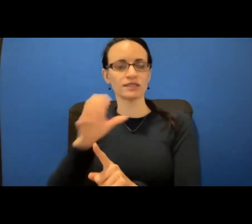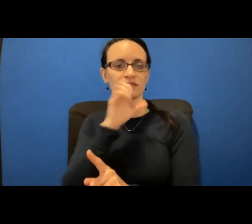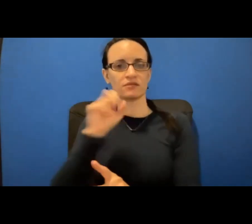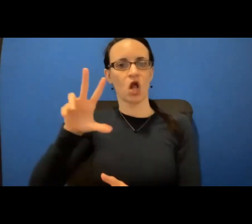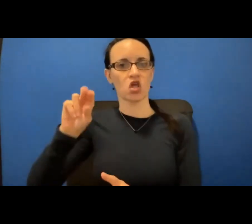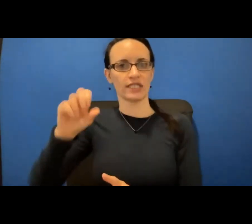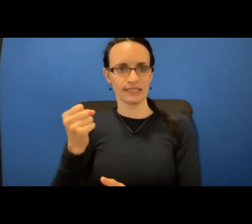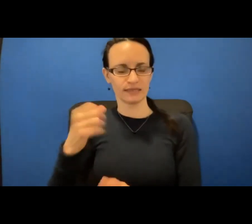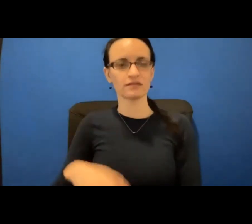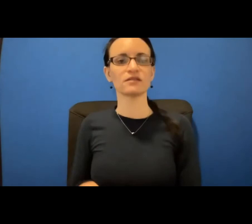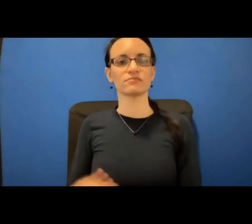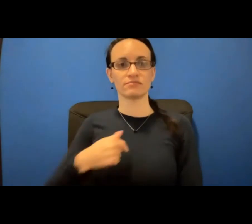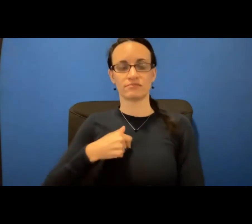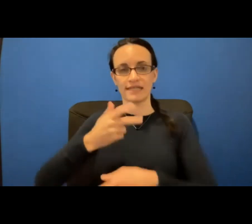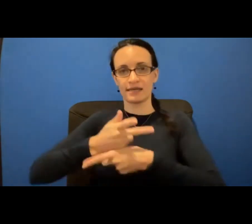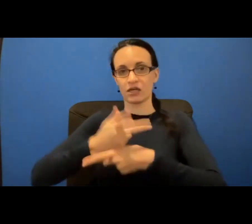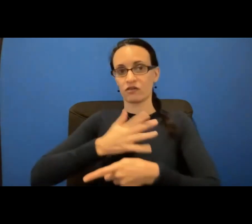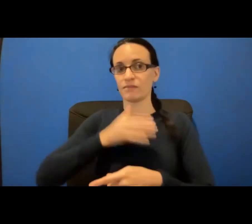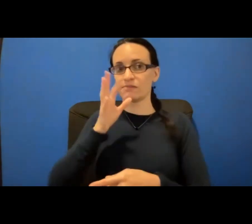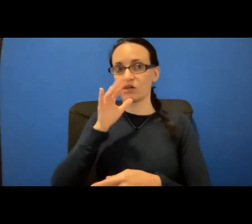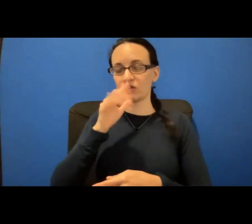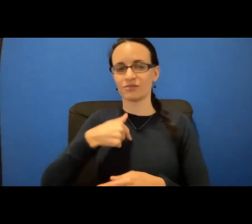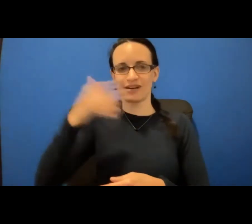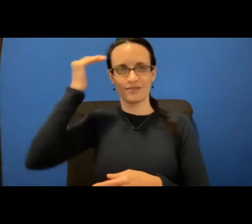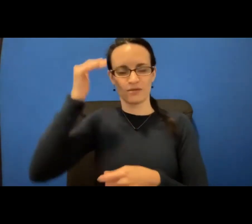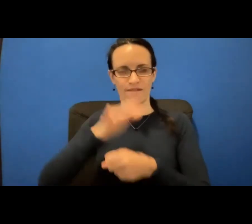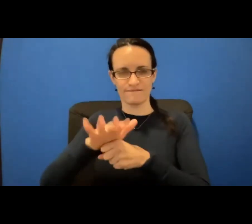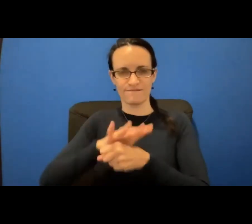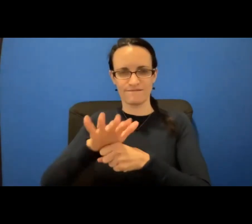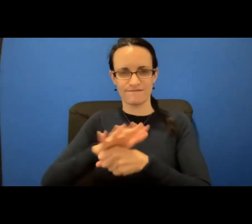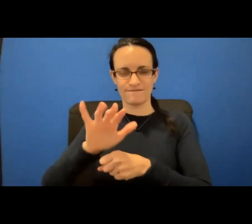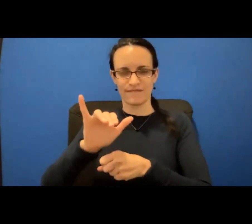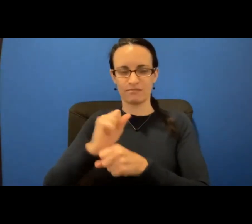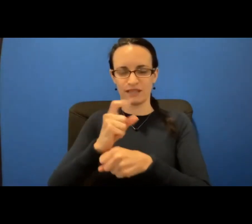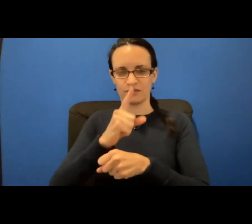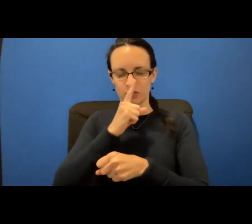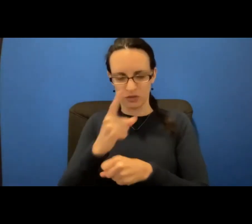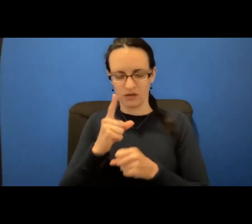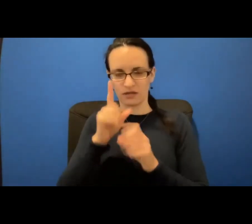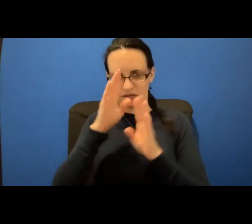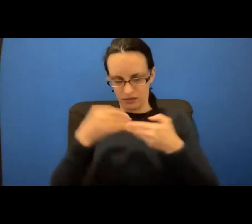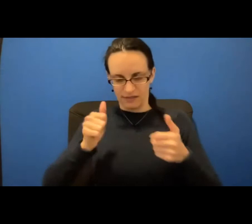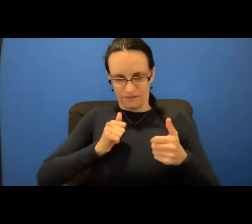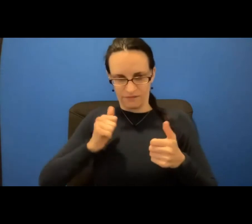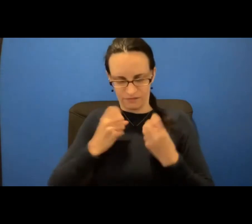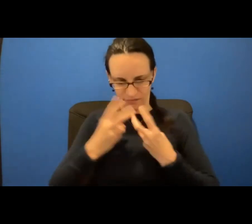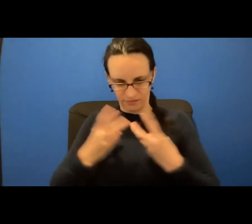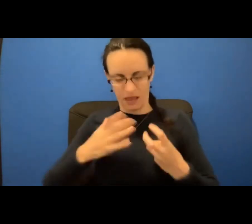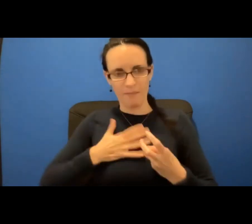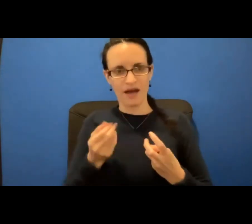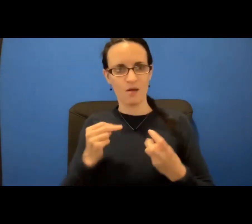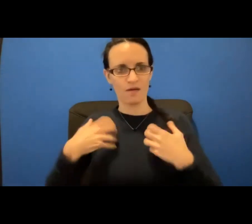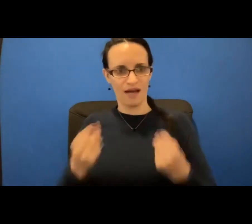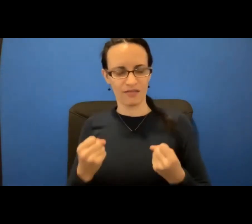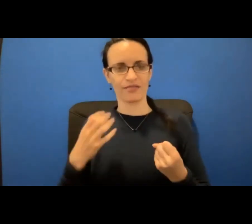caregiver for my mother. So I knew enough to make sure and be vigilant about my own health and do myself breast